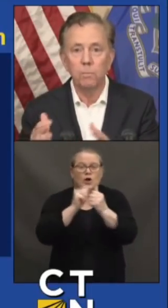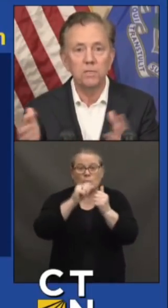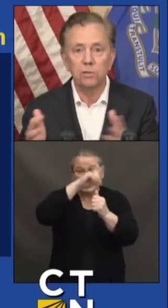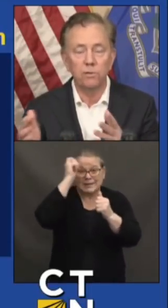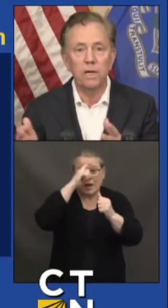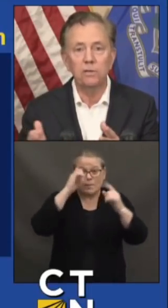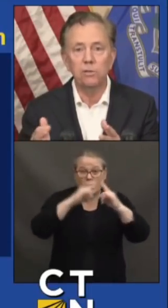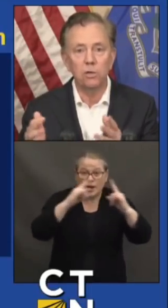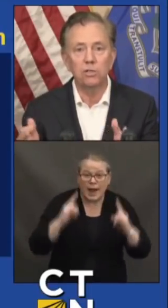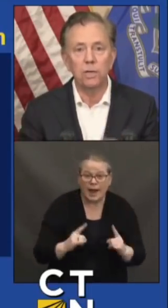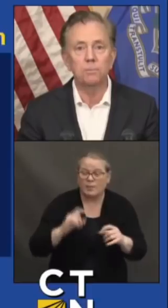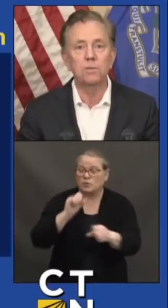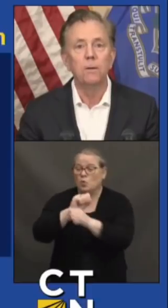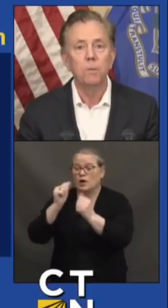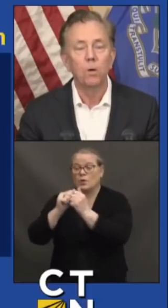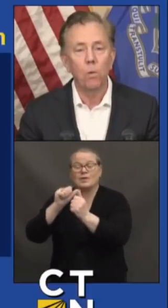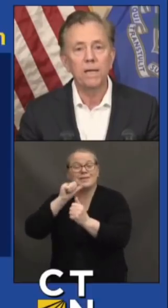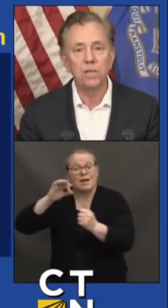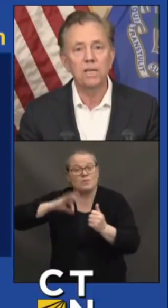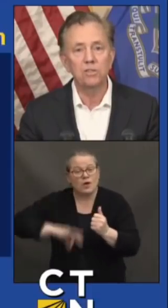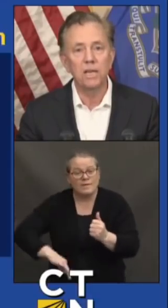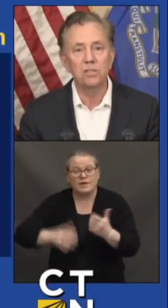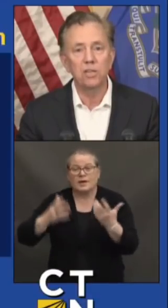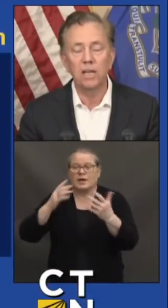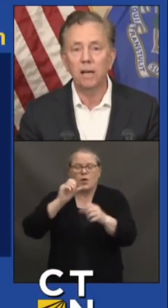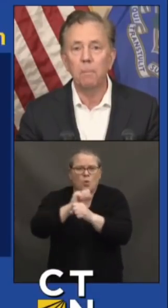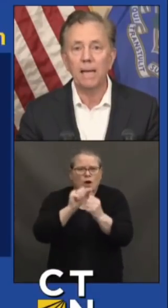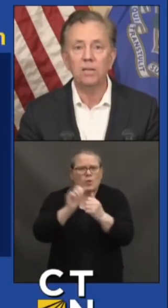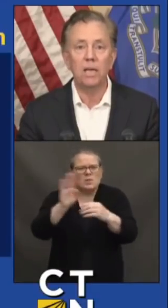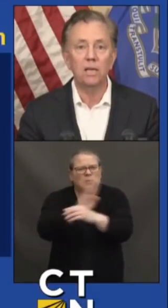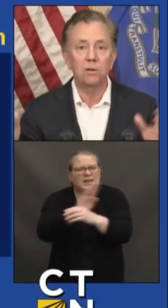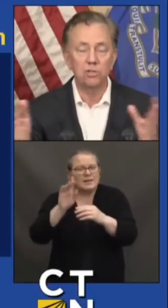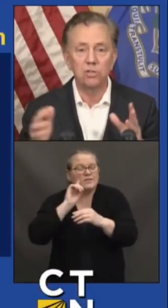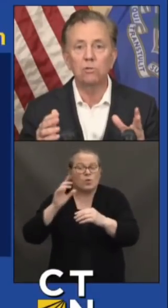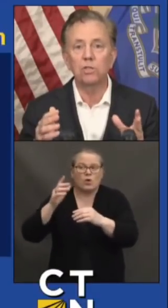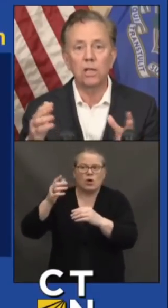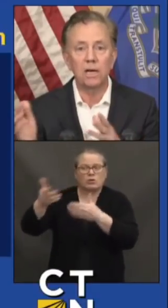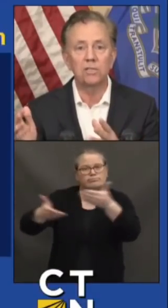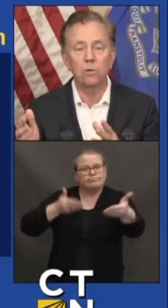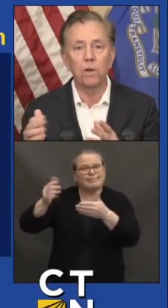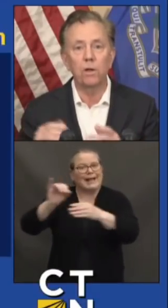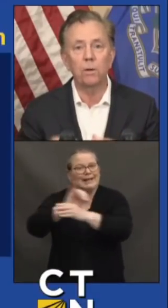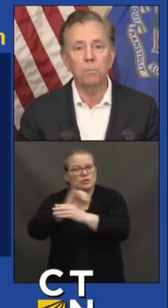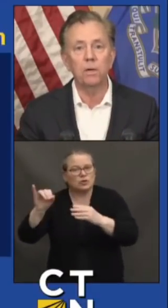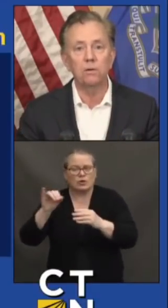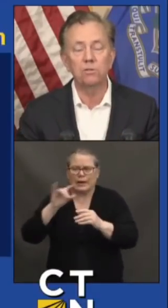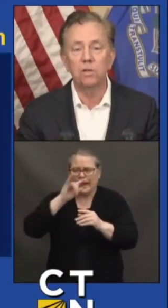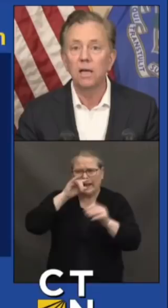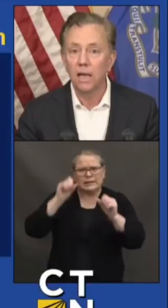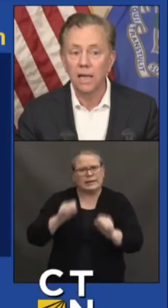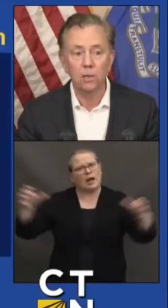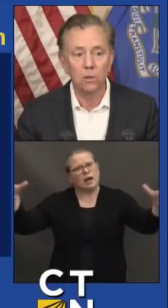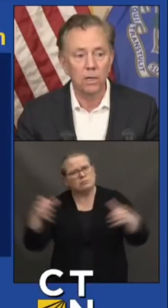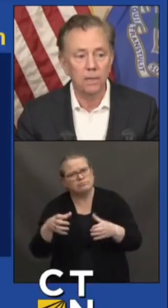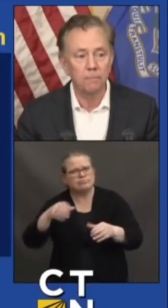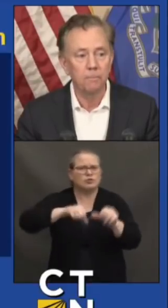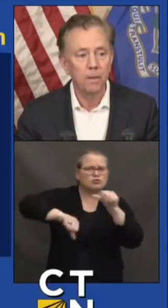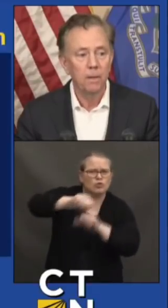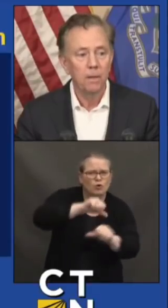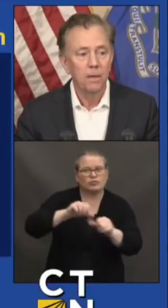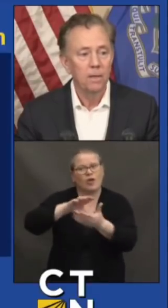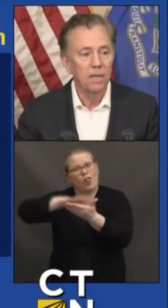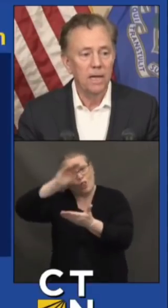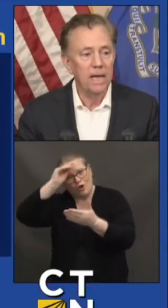working with business for internships, ways that these kids can get back together, socializing with their peers and learning.